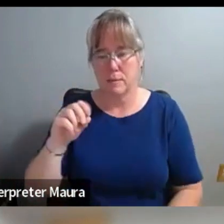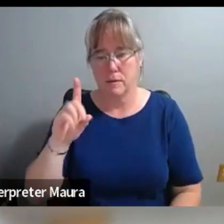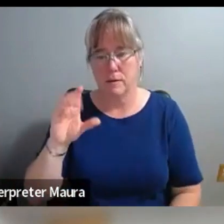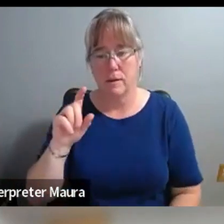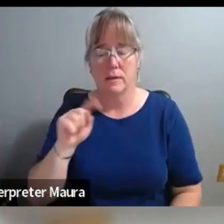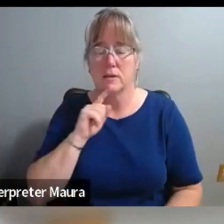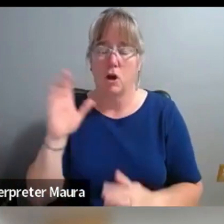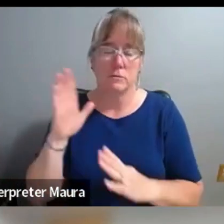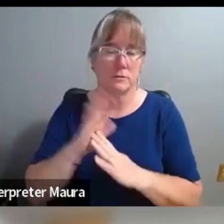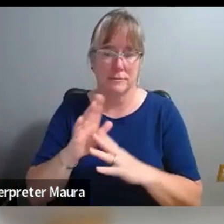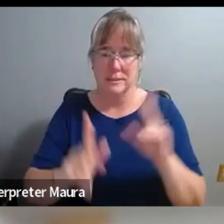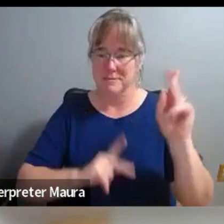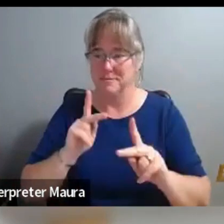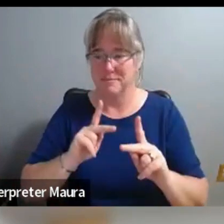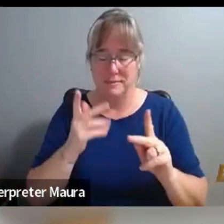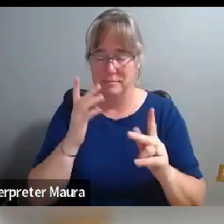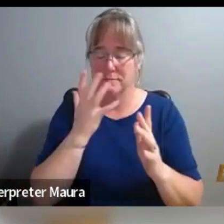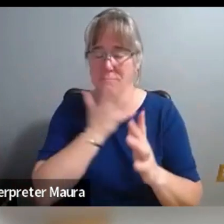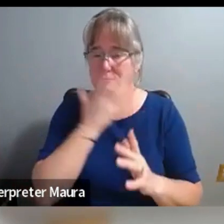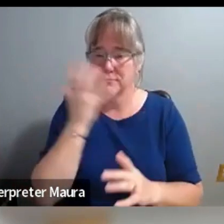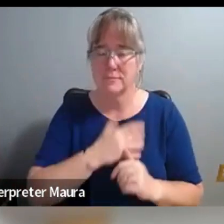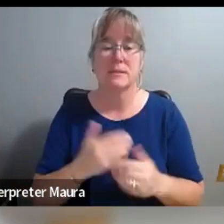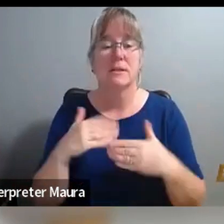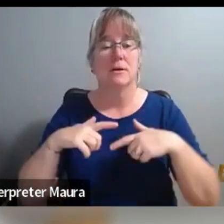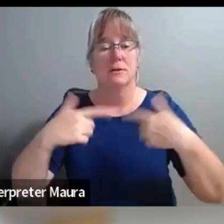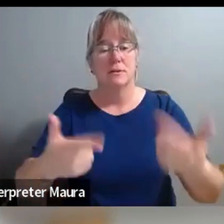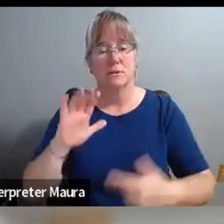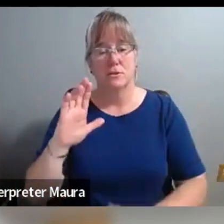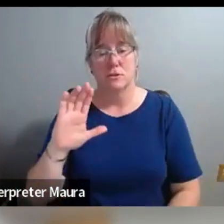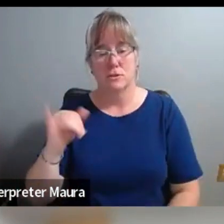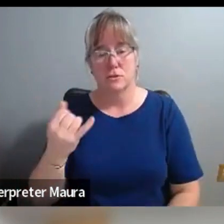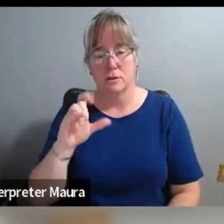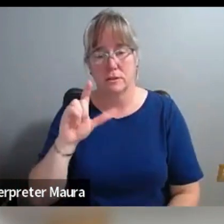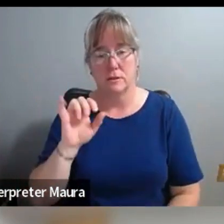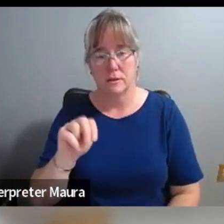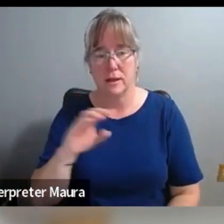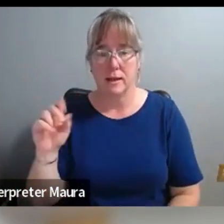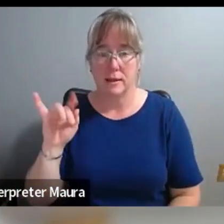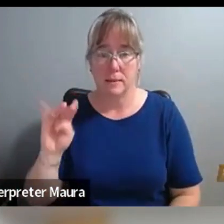beings. So I want to turn it over now to Jocelyn and Kim to present a little bit more about the project.